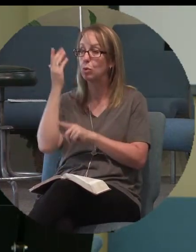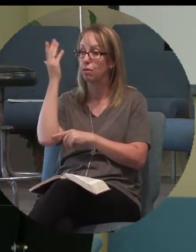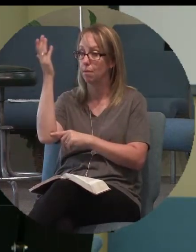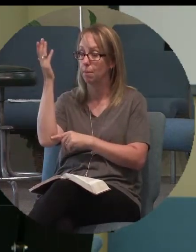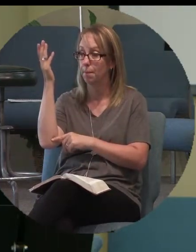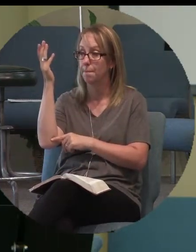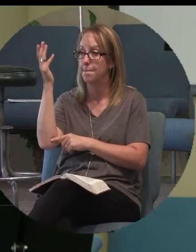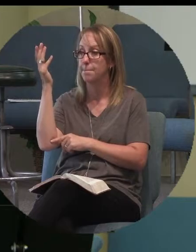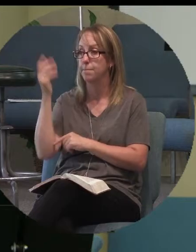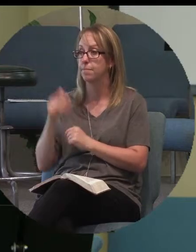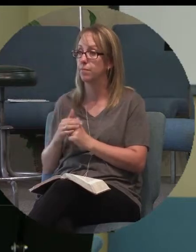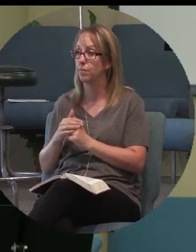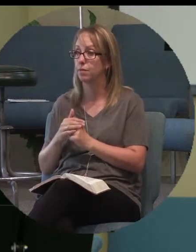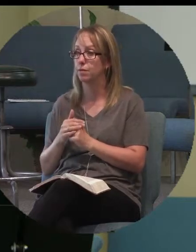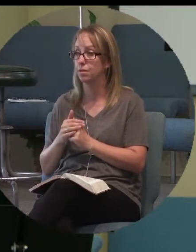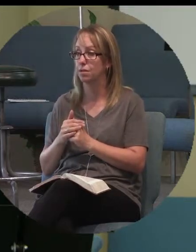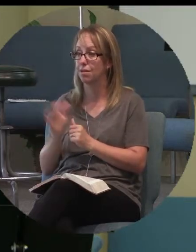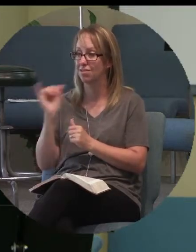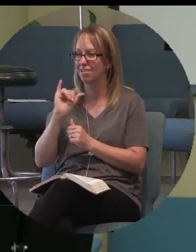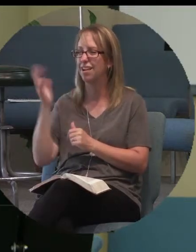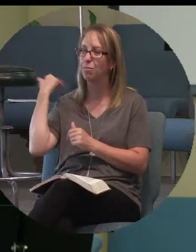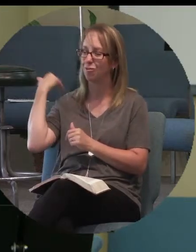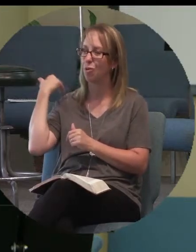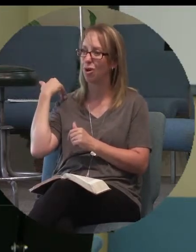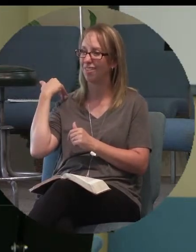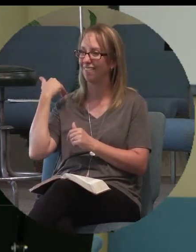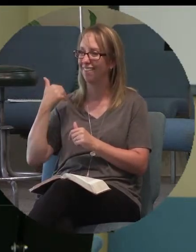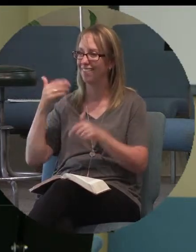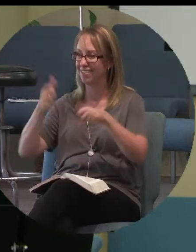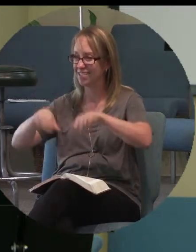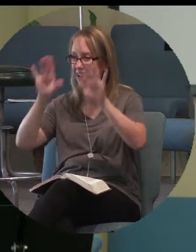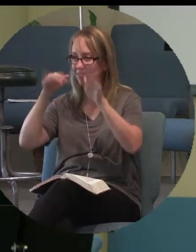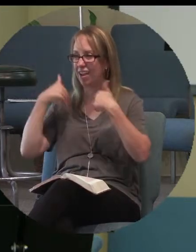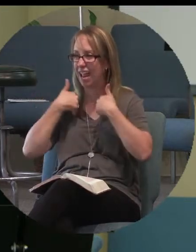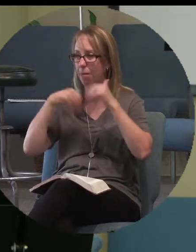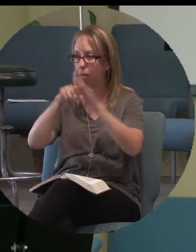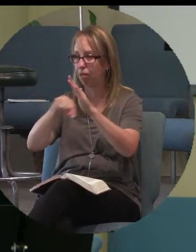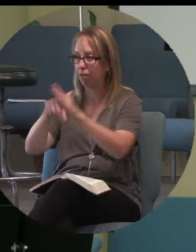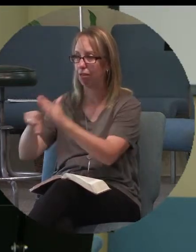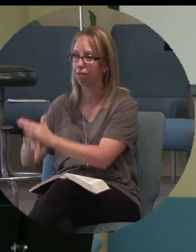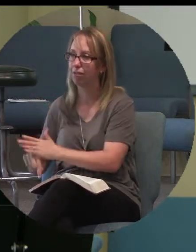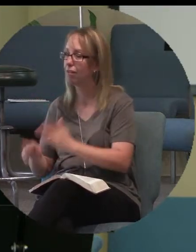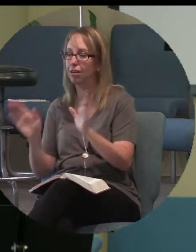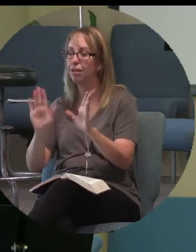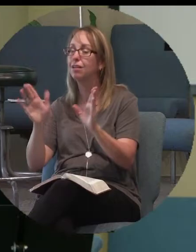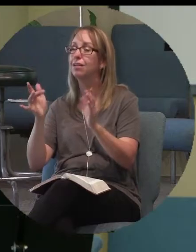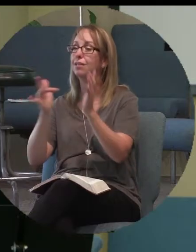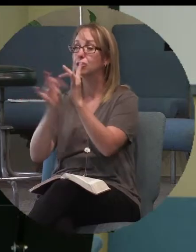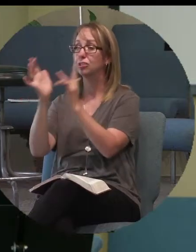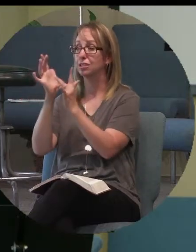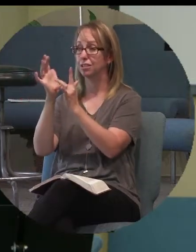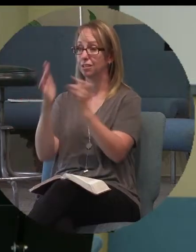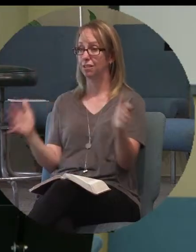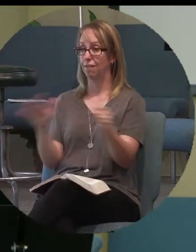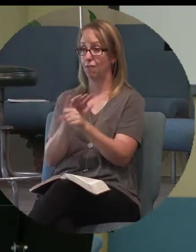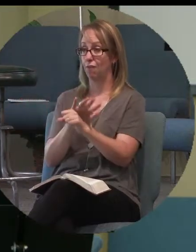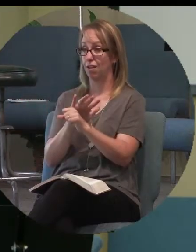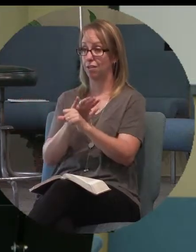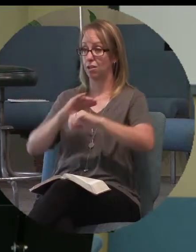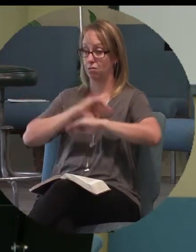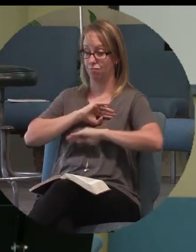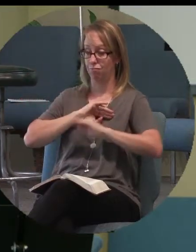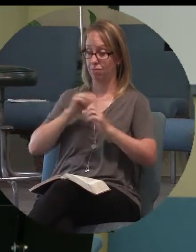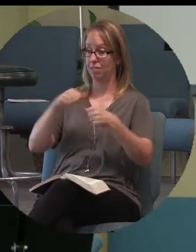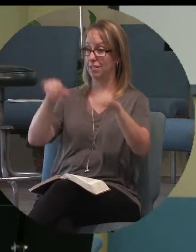like they did in the past. that he was the ultimate sacrifice